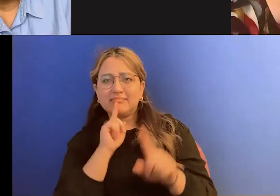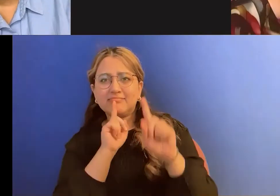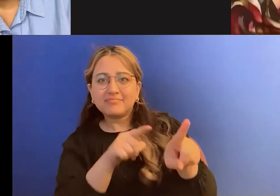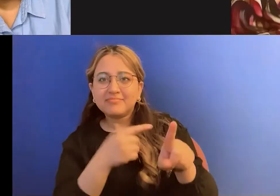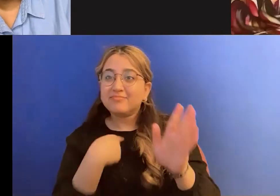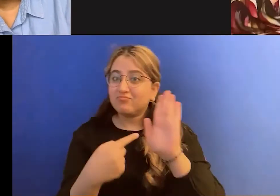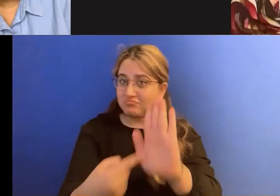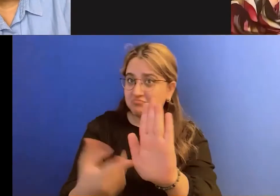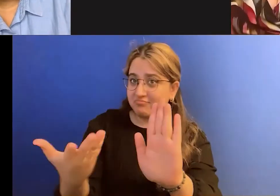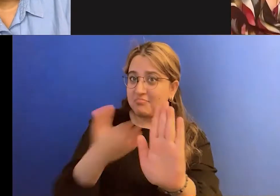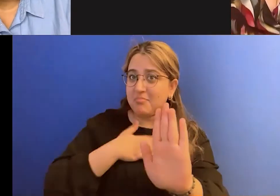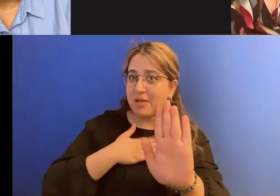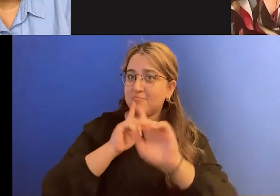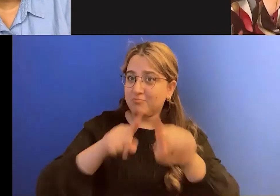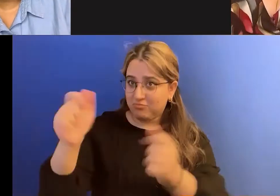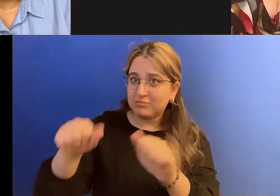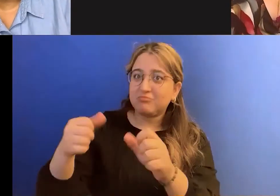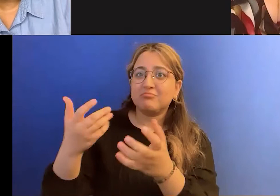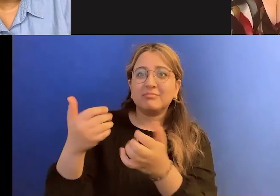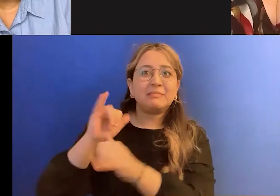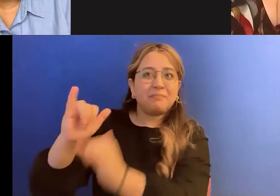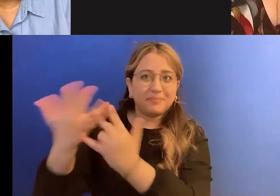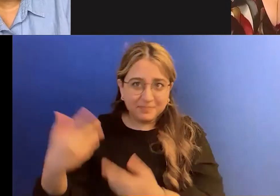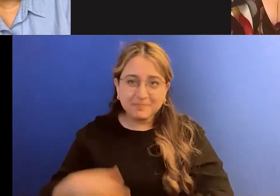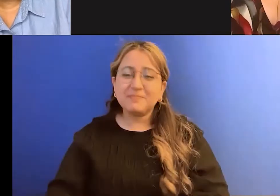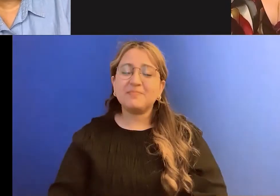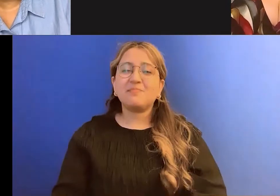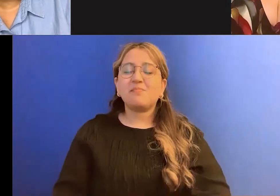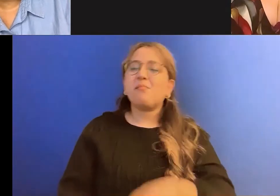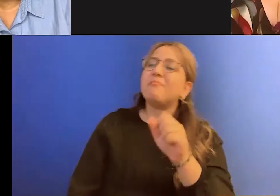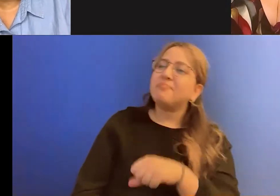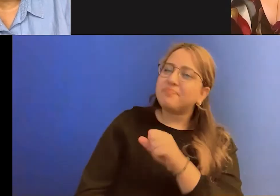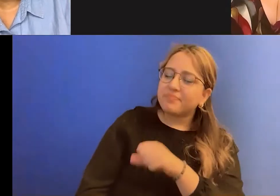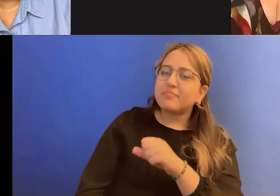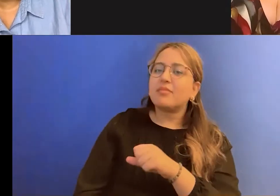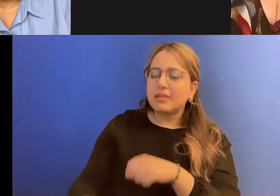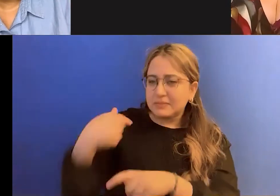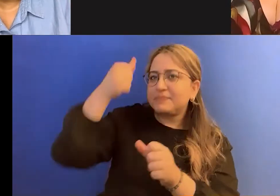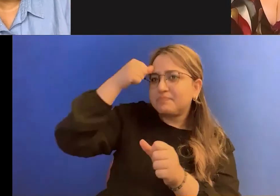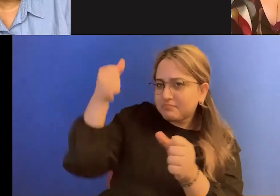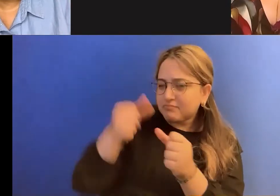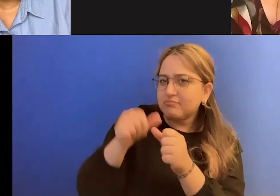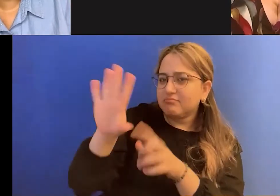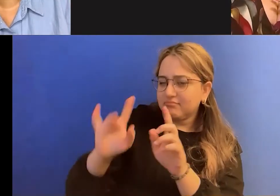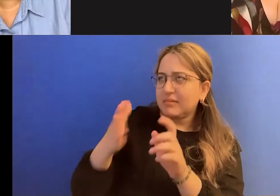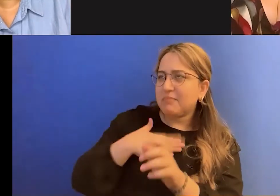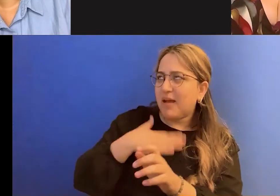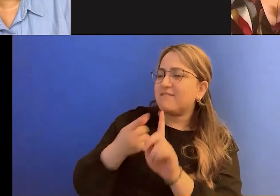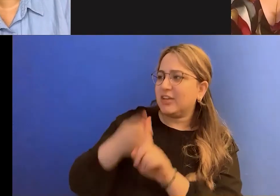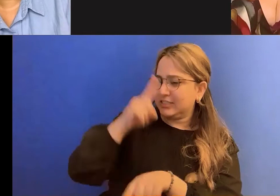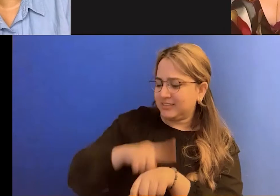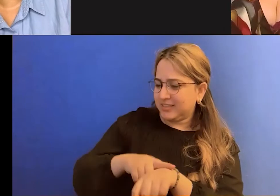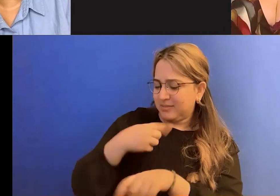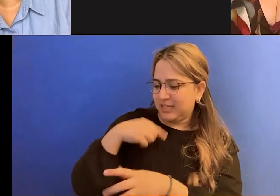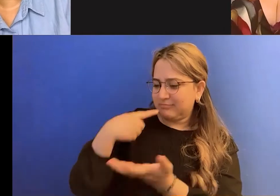Yeah. I remember the first time I talked online about the trolls that, and I, I've never